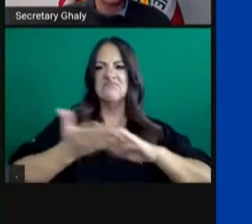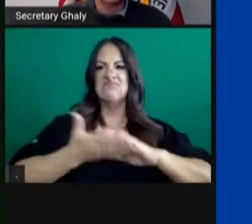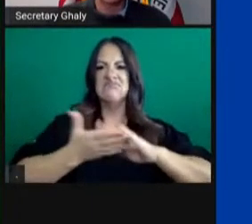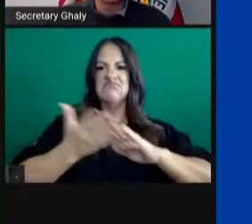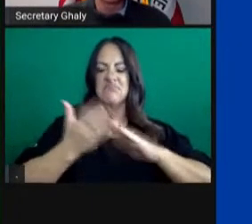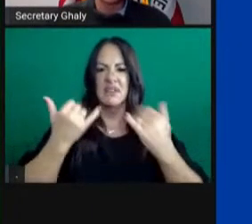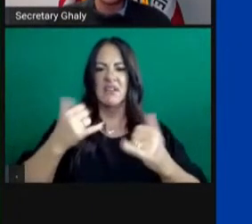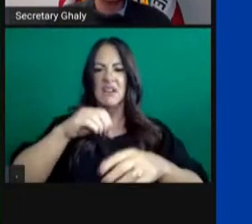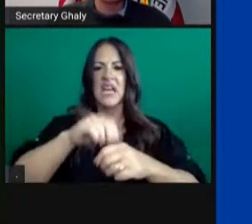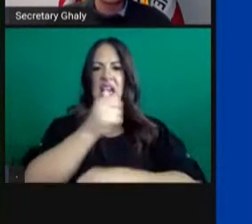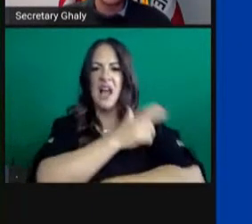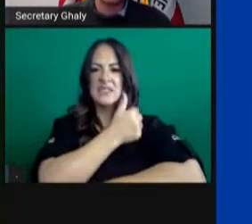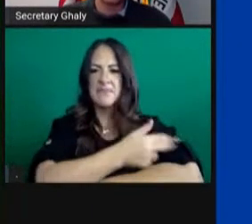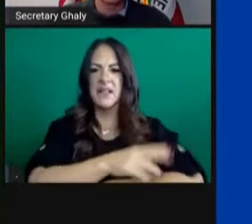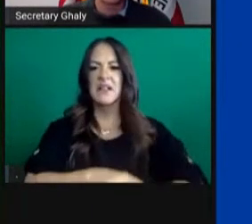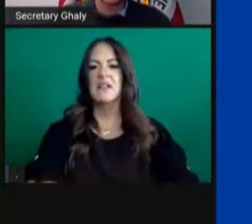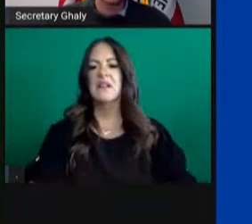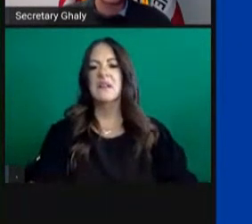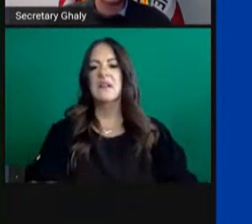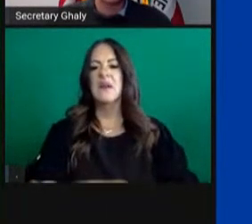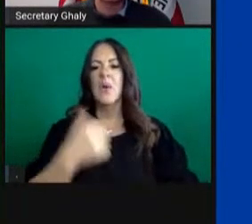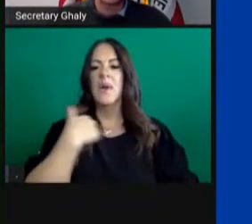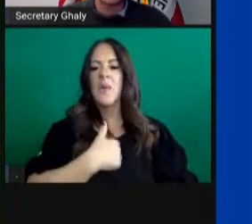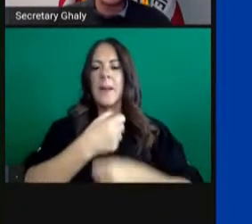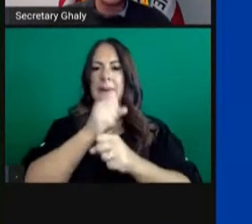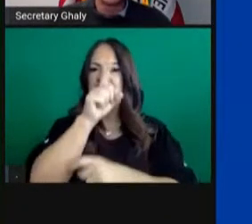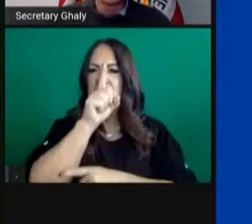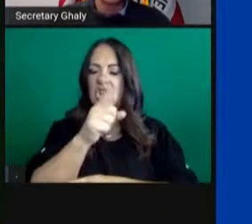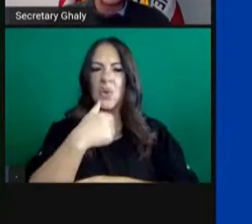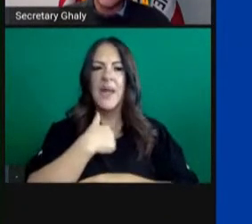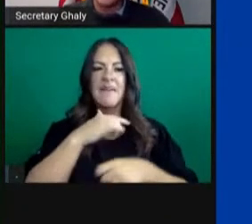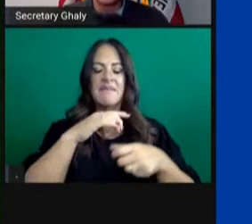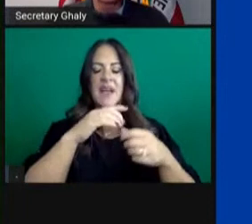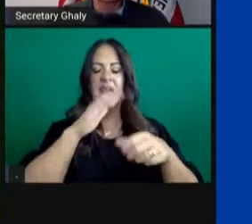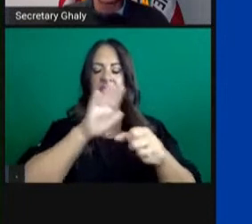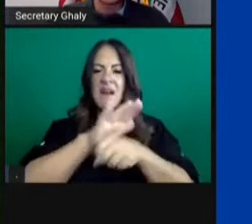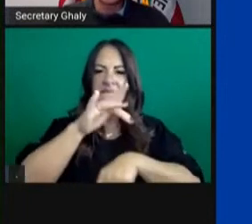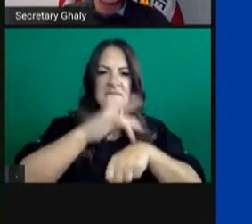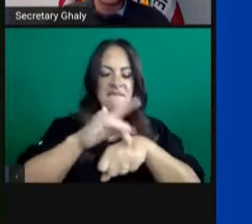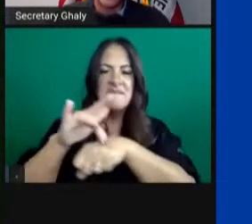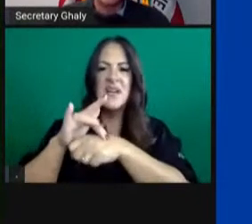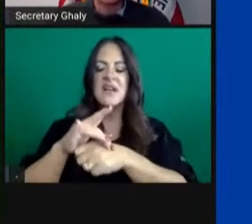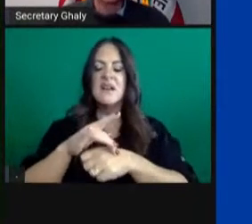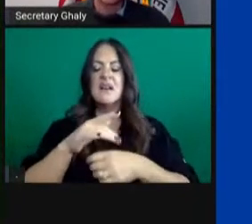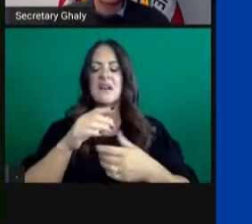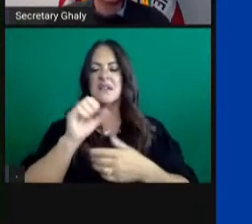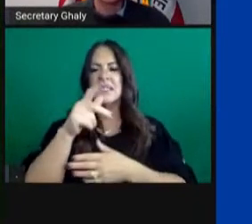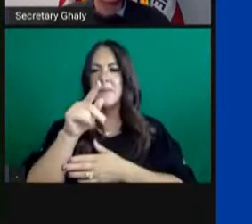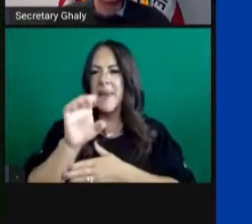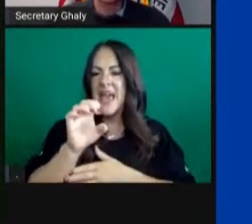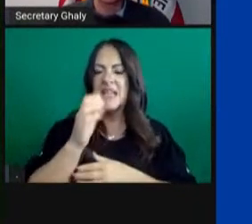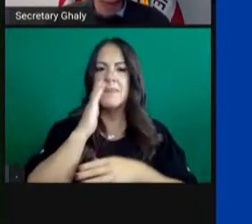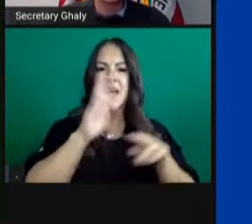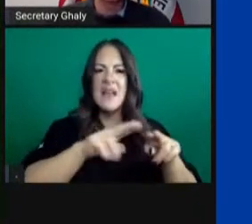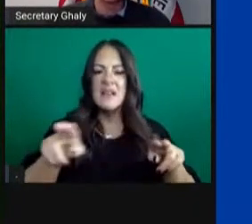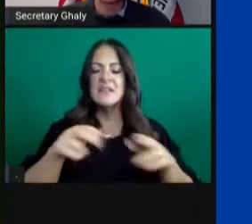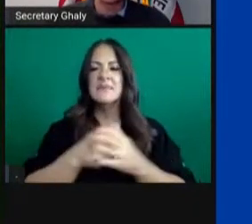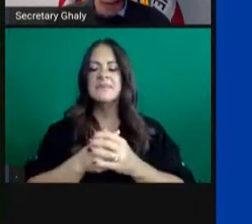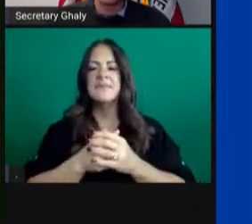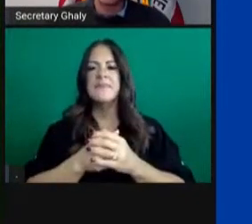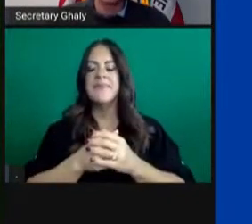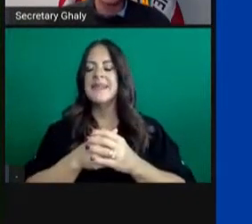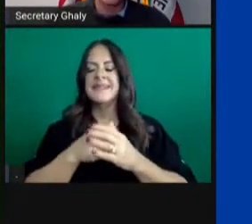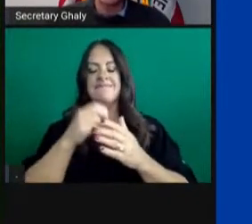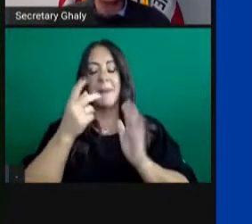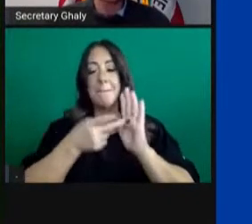patients to make sure that we have all the care spaces we need. Again, single occupancy rooms